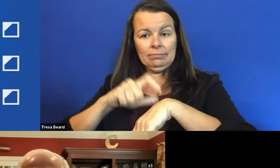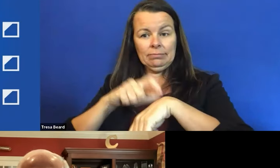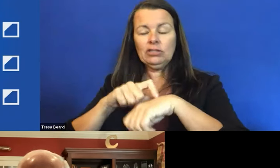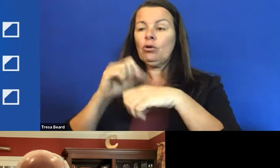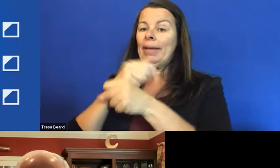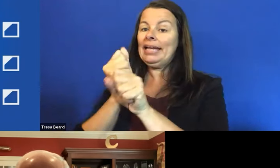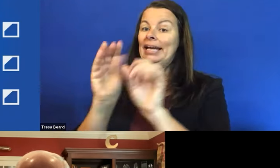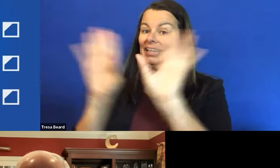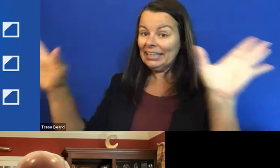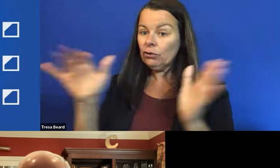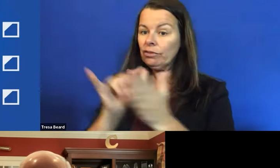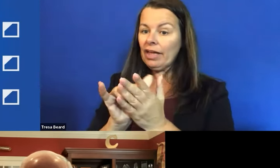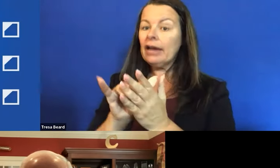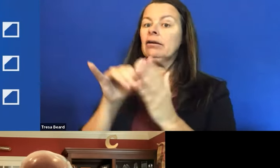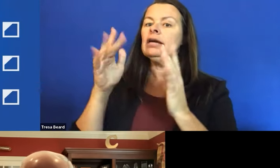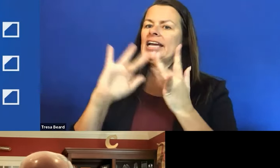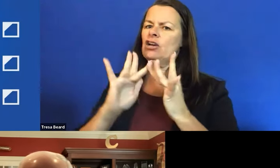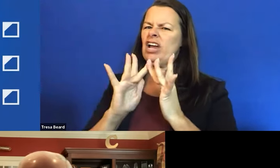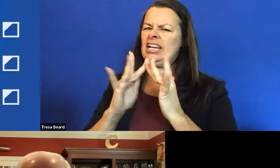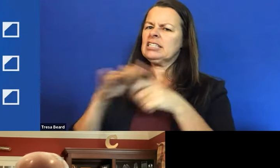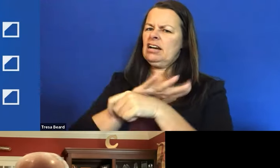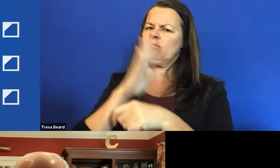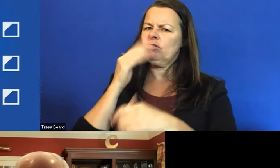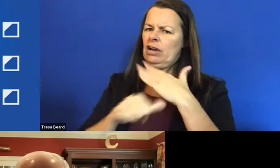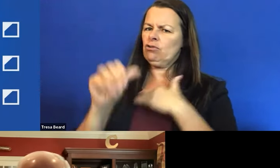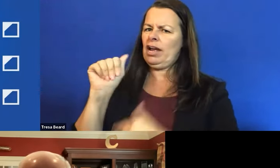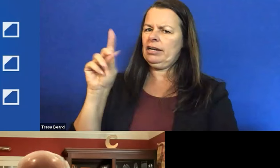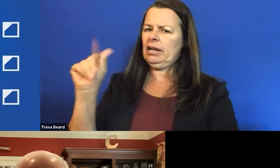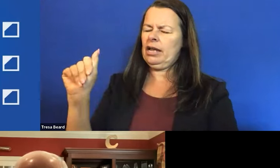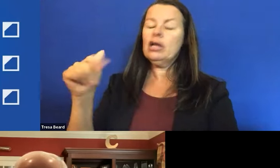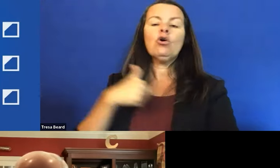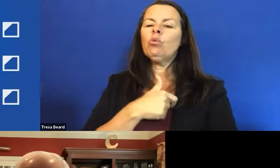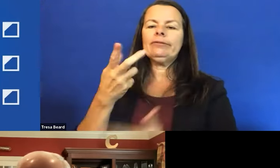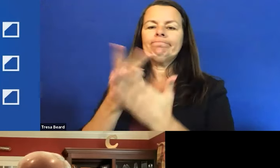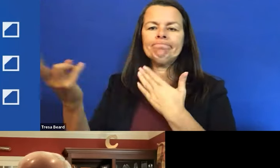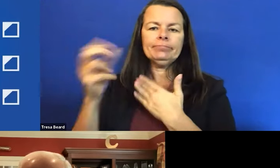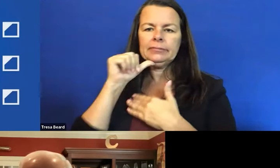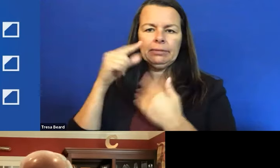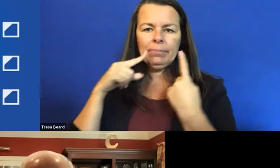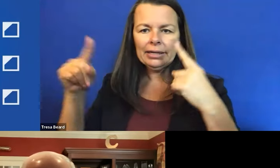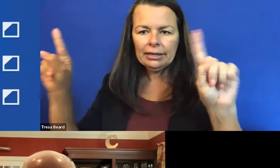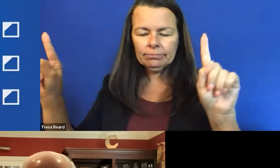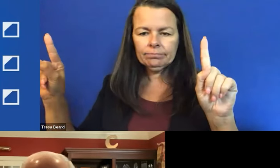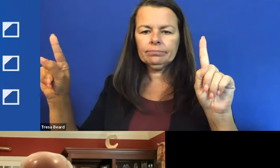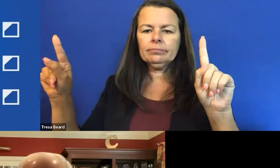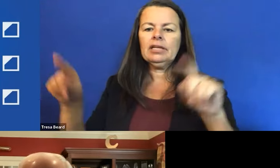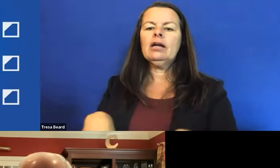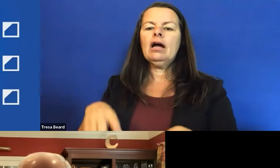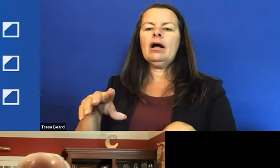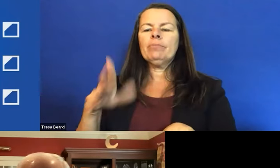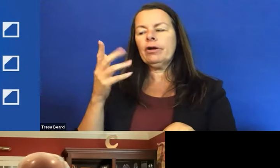was covered. We didn't make it. At the end, OMB and some others were